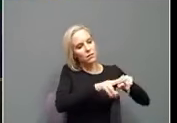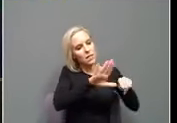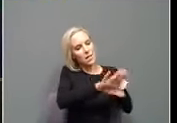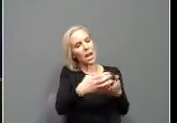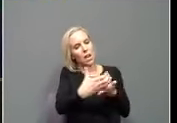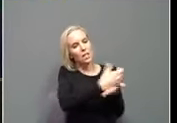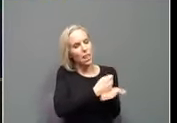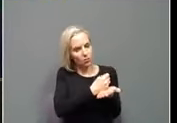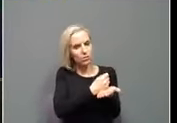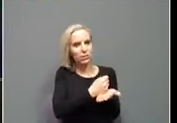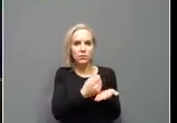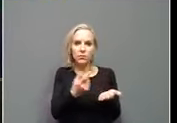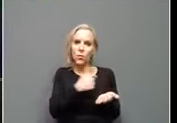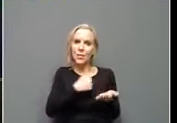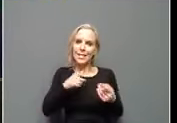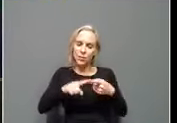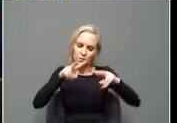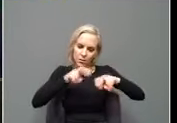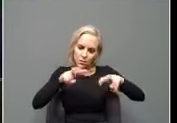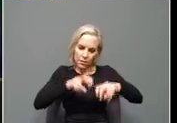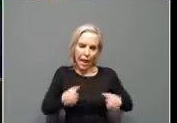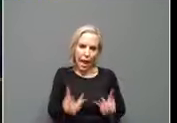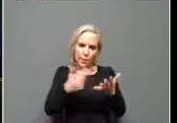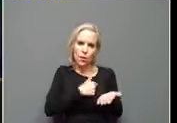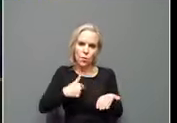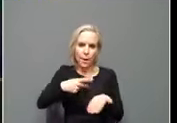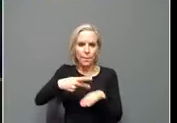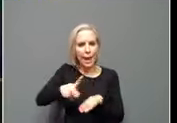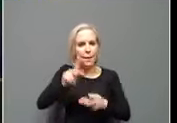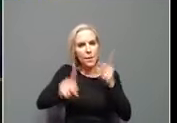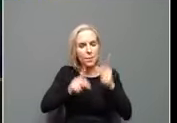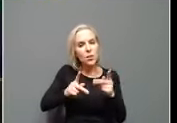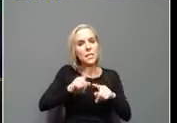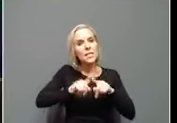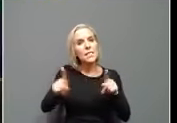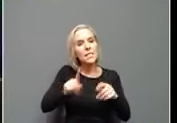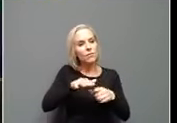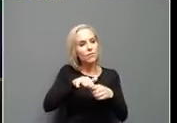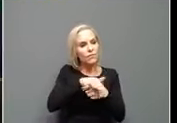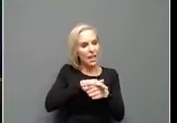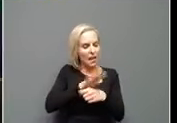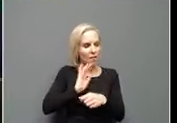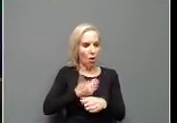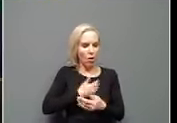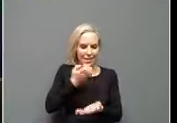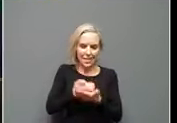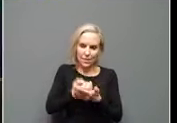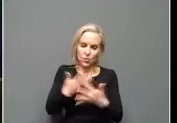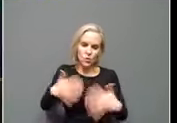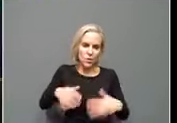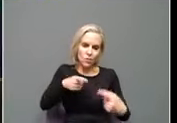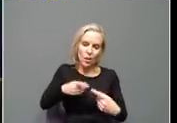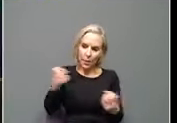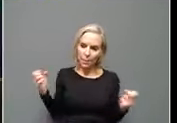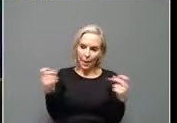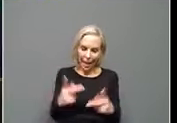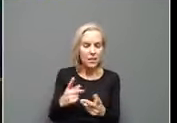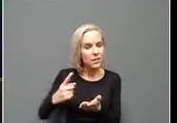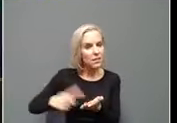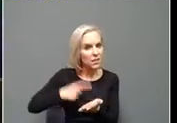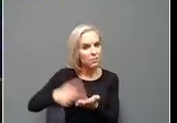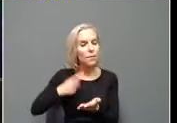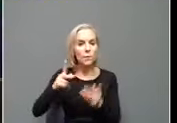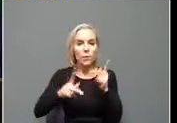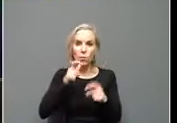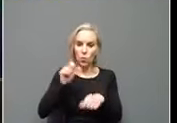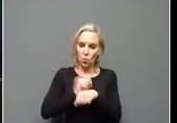how much we pay people in our society. know, there's different sectors of our economy that are struggling to get people back where sometimes people who work